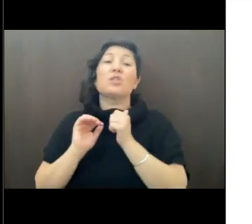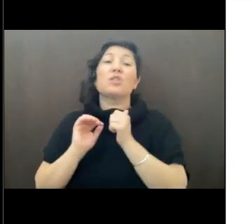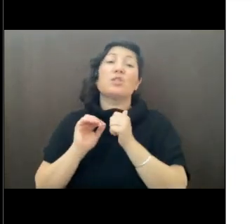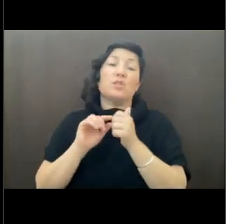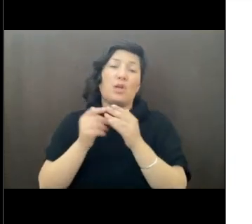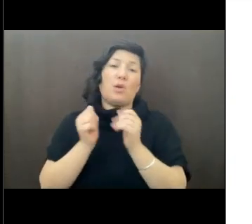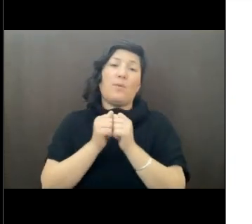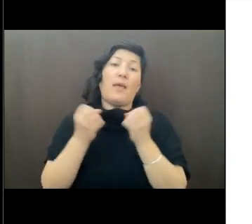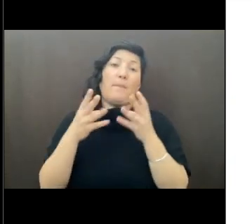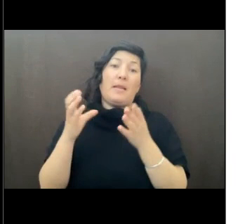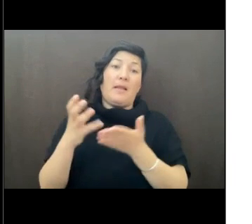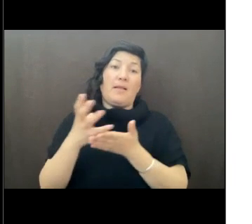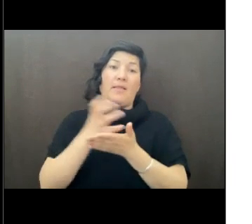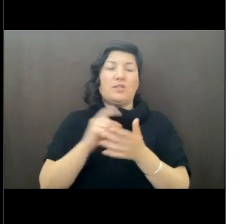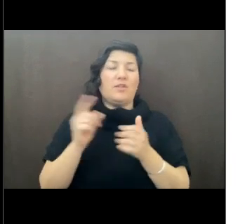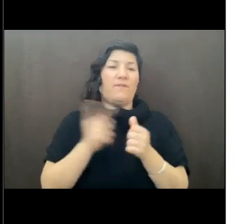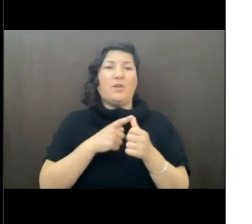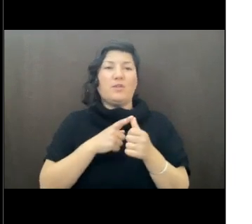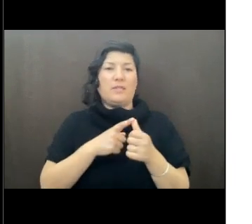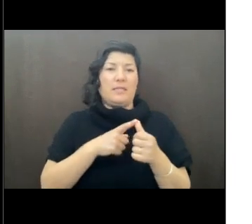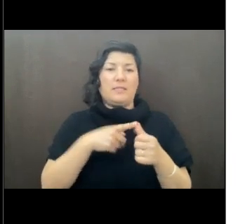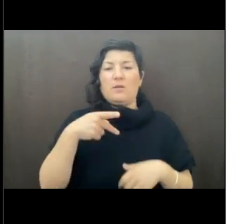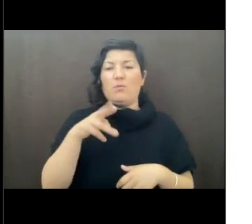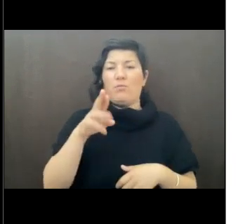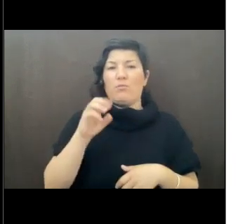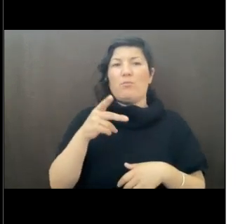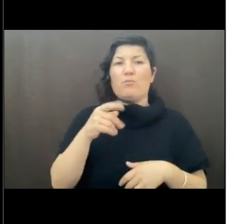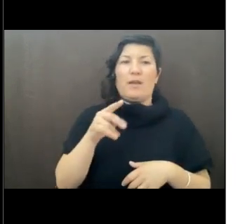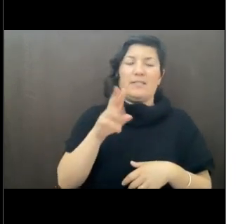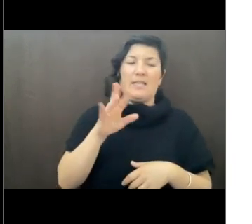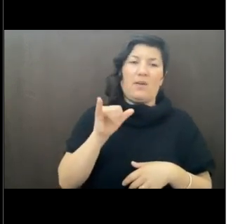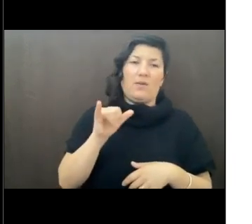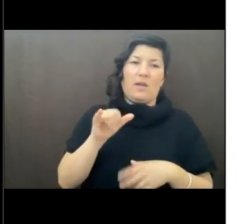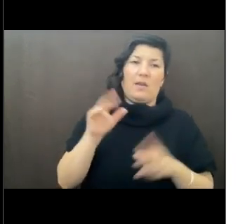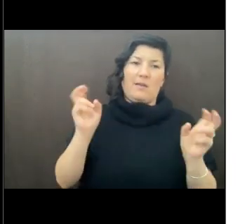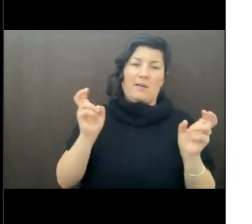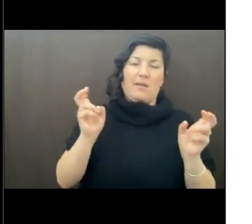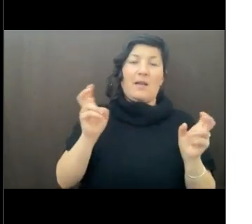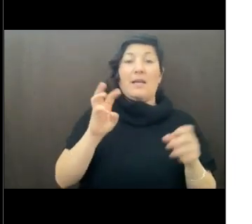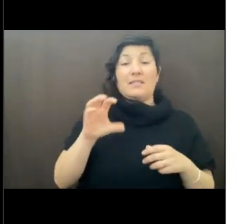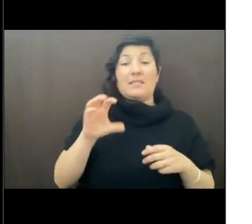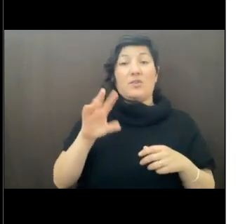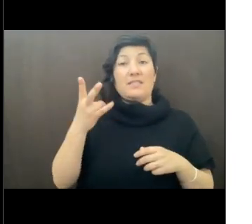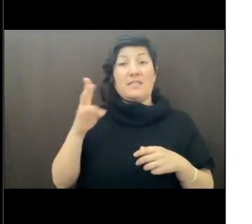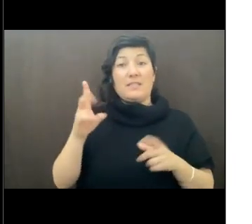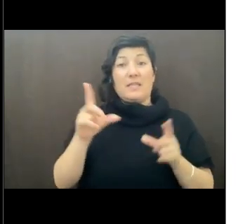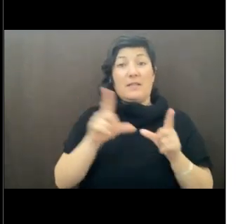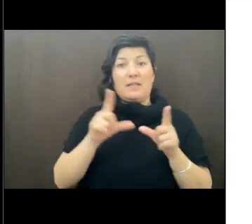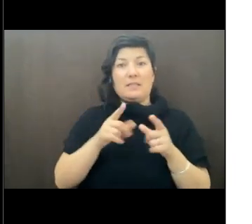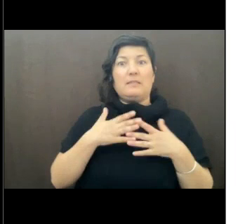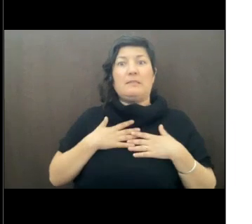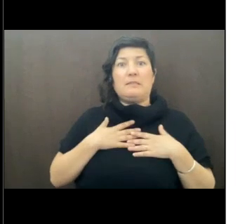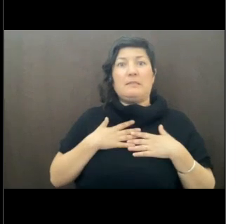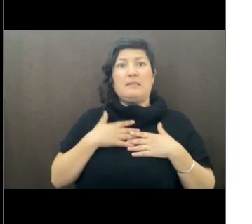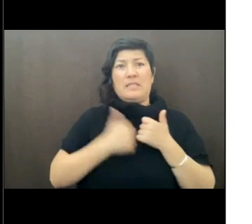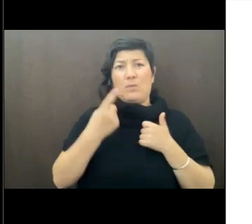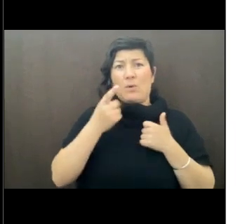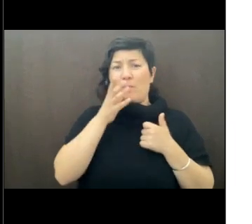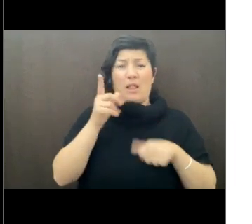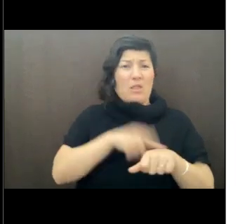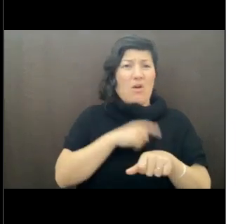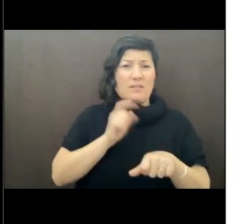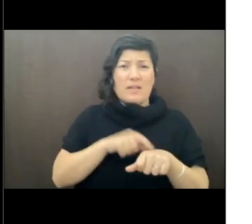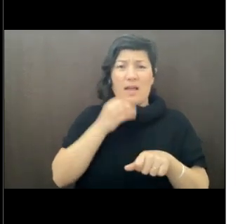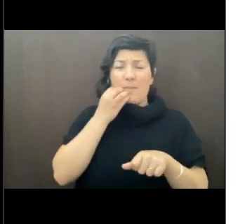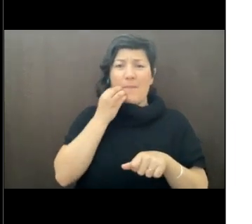first one is proprietary. There are 617 licenses in the catalog saying they're proprietary. Oh, dear, each one's going to take me a lot of time to